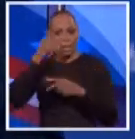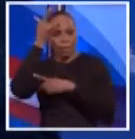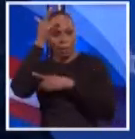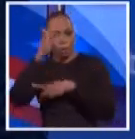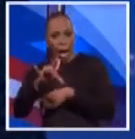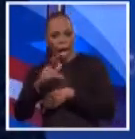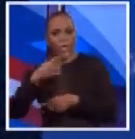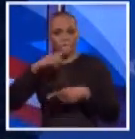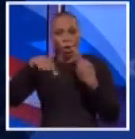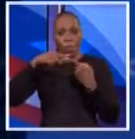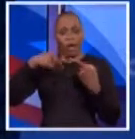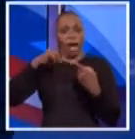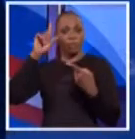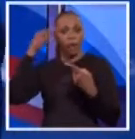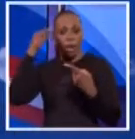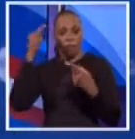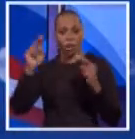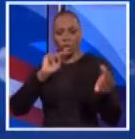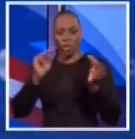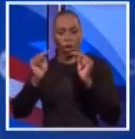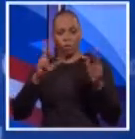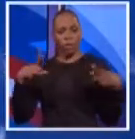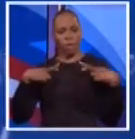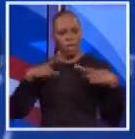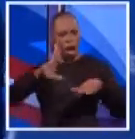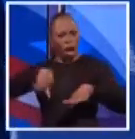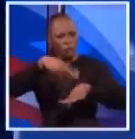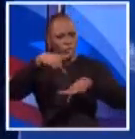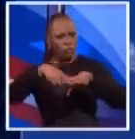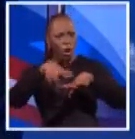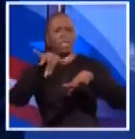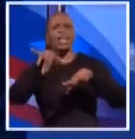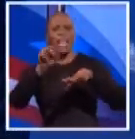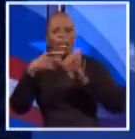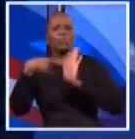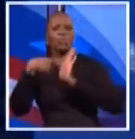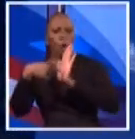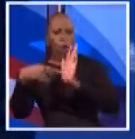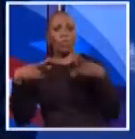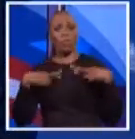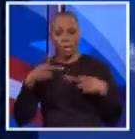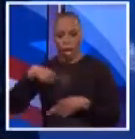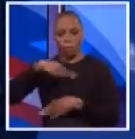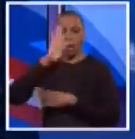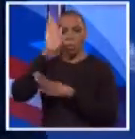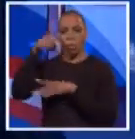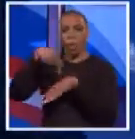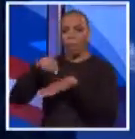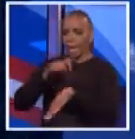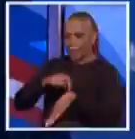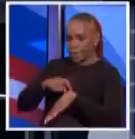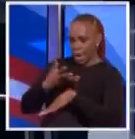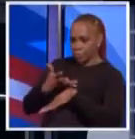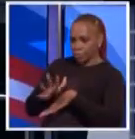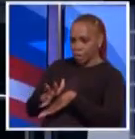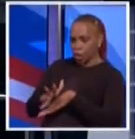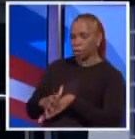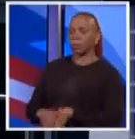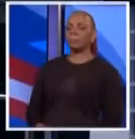negotiating what those pensions are? Of course. But yes, we owe them the pensions, we will pay them, we will negotiate them fairly.